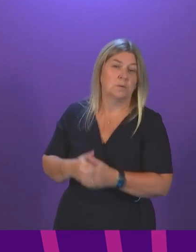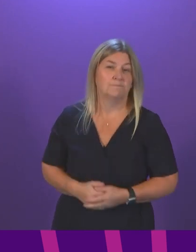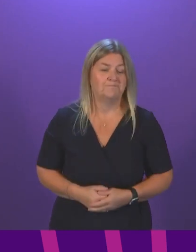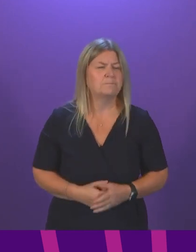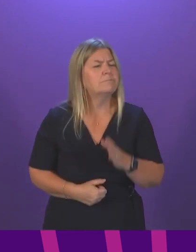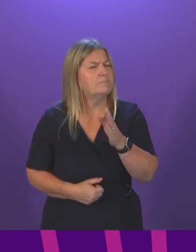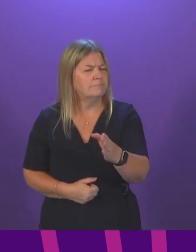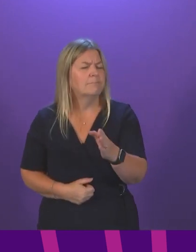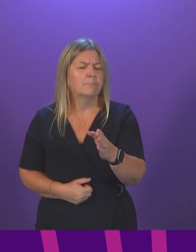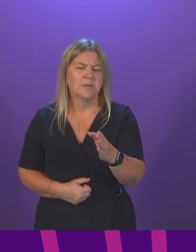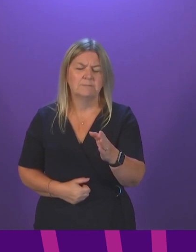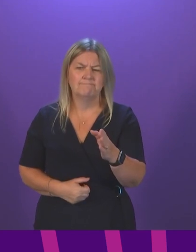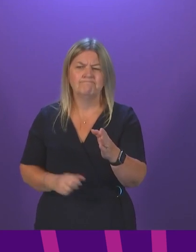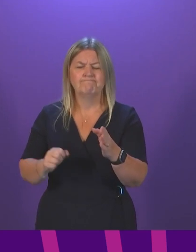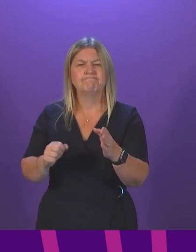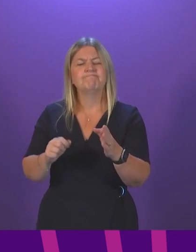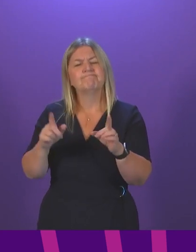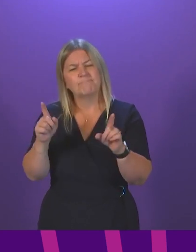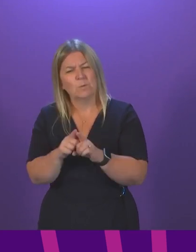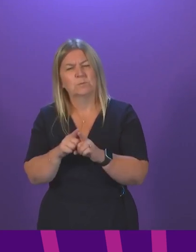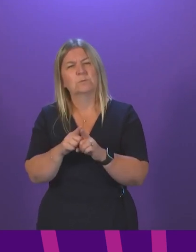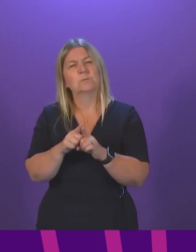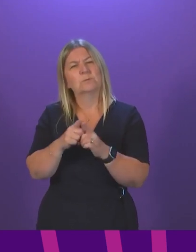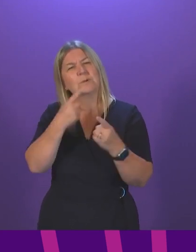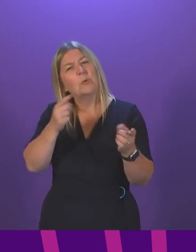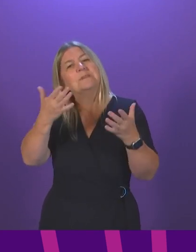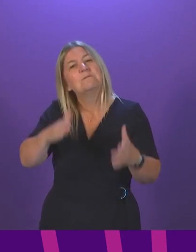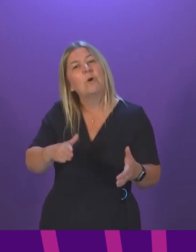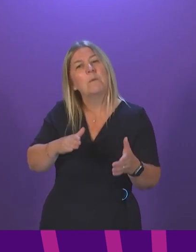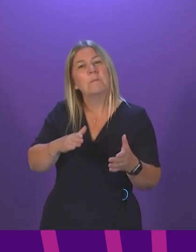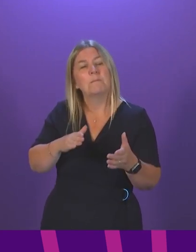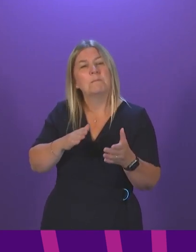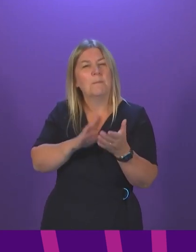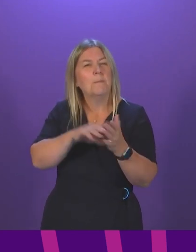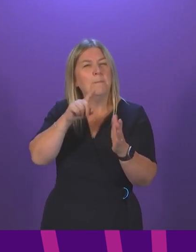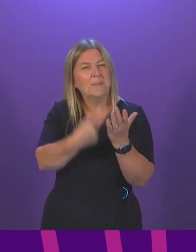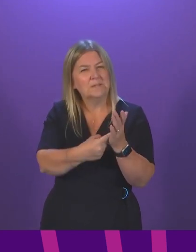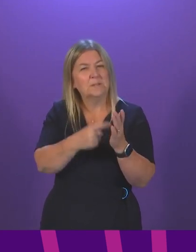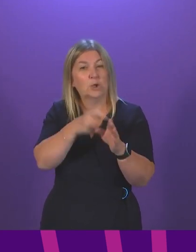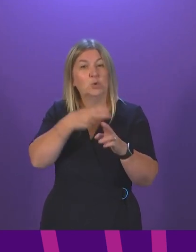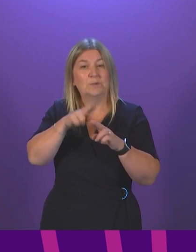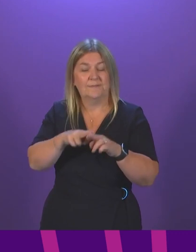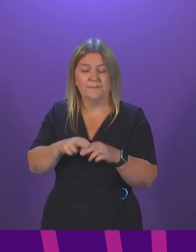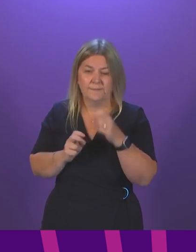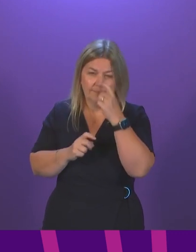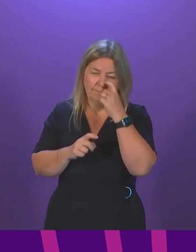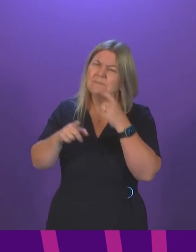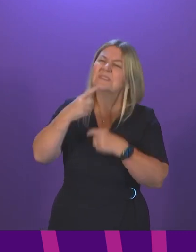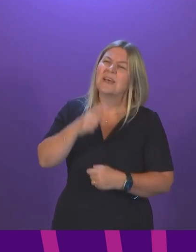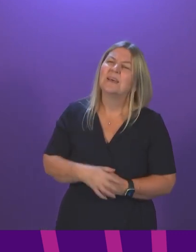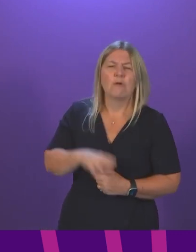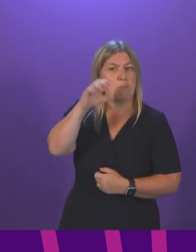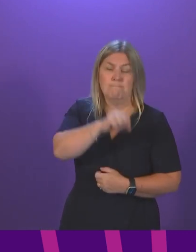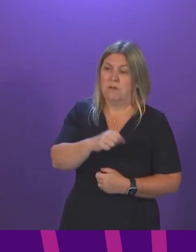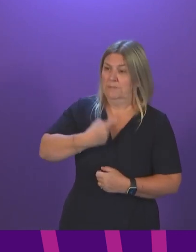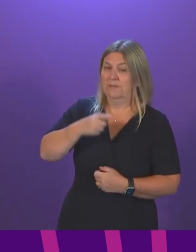comments of the health secretary. What the health secretary was saying is things that health secretaries have said for many times. I remember